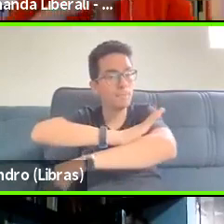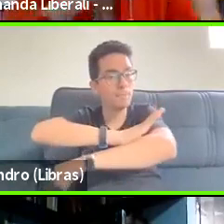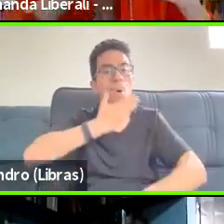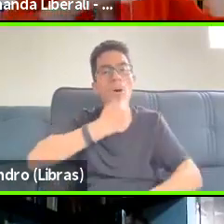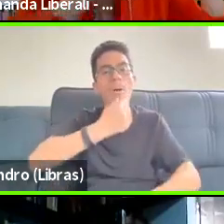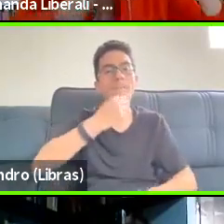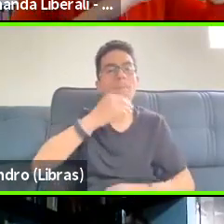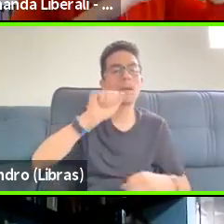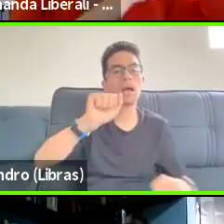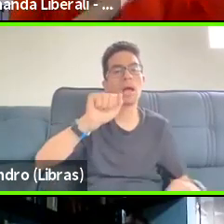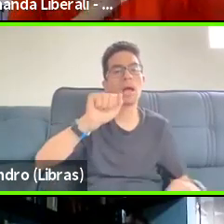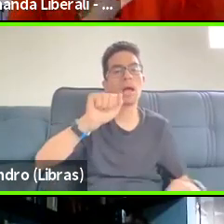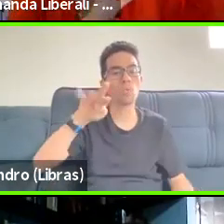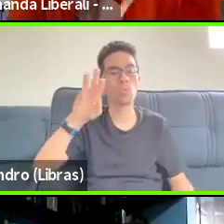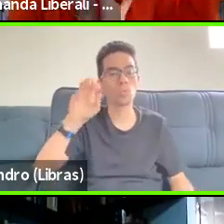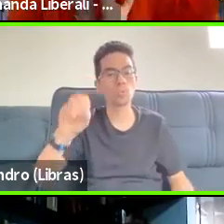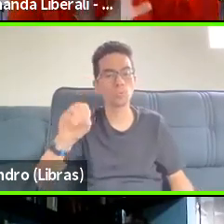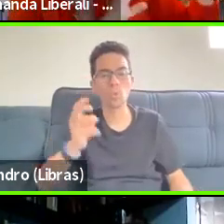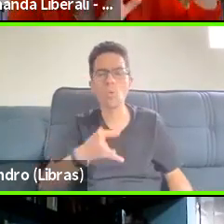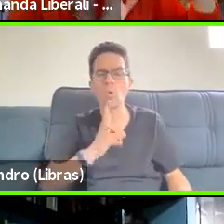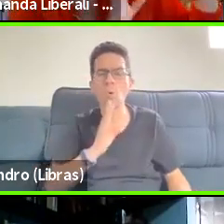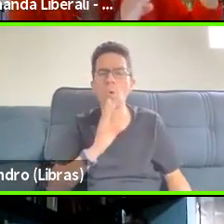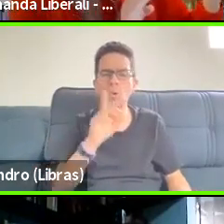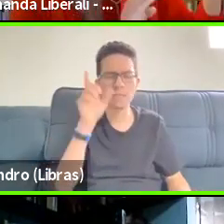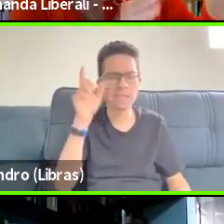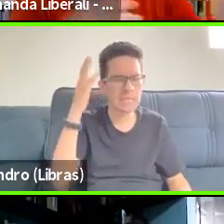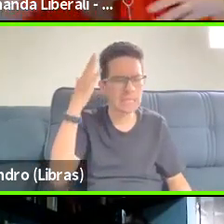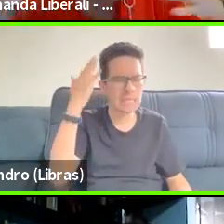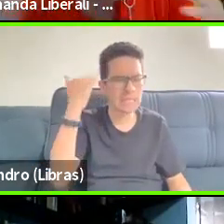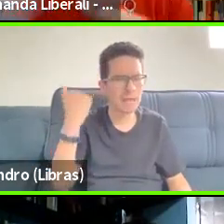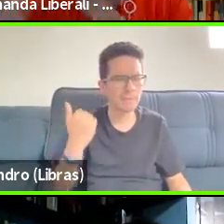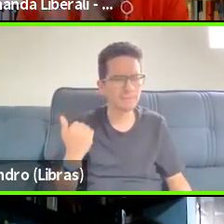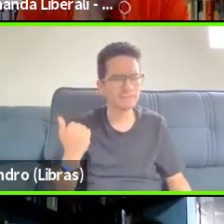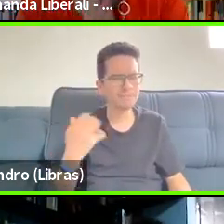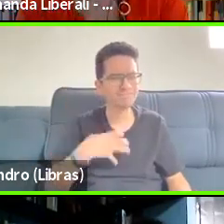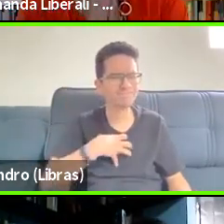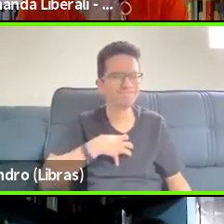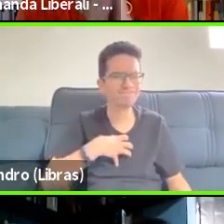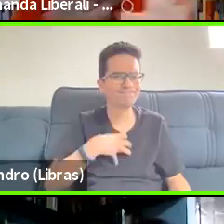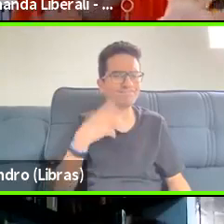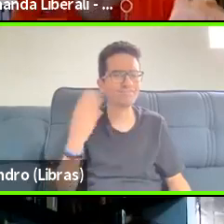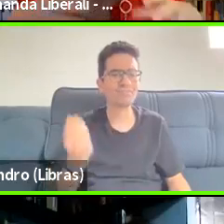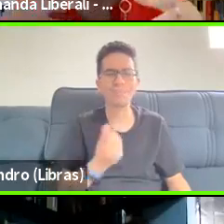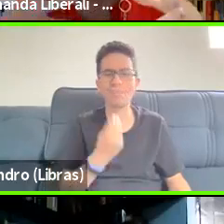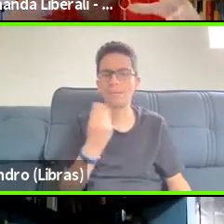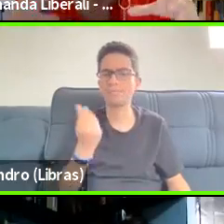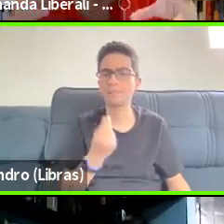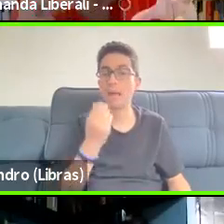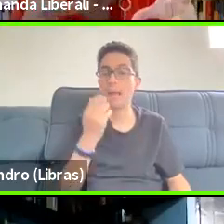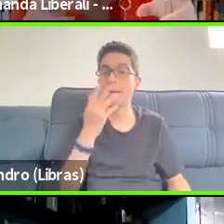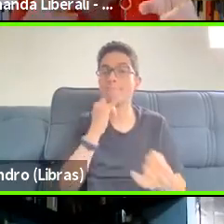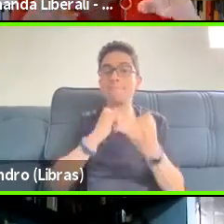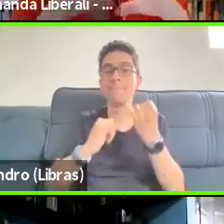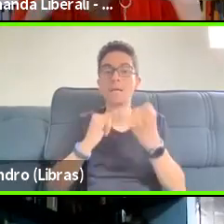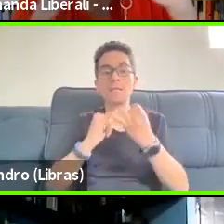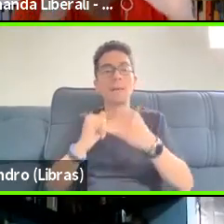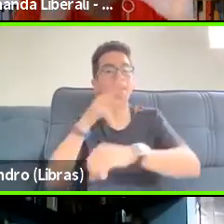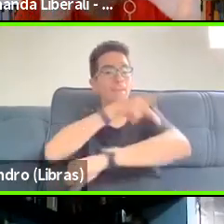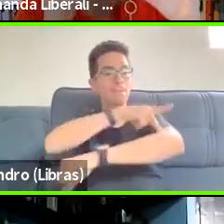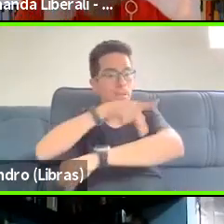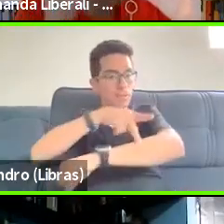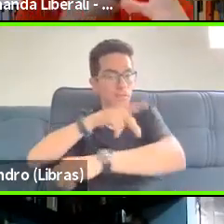the same line, same line of, of the pedagogy of the oppressed by Paulo Freire. And, uh, we work with